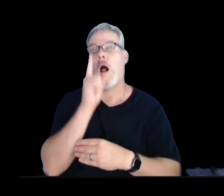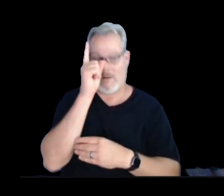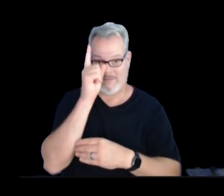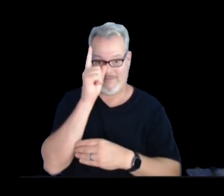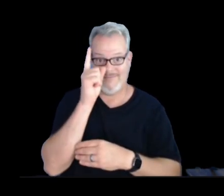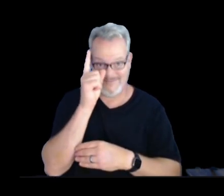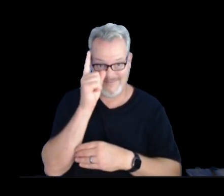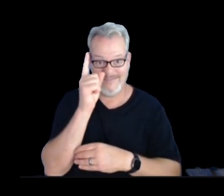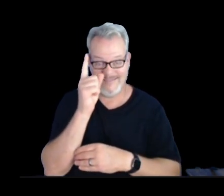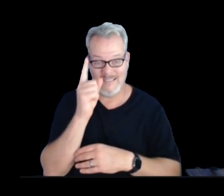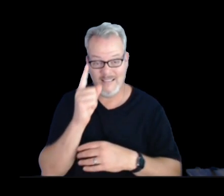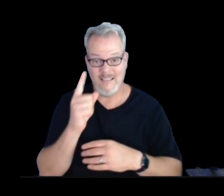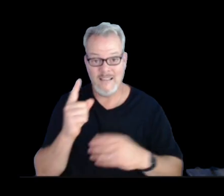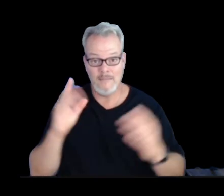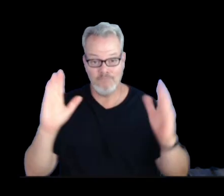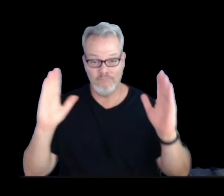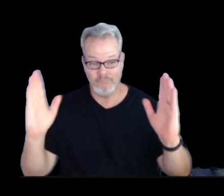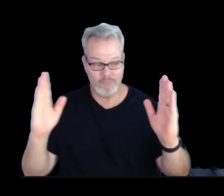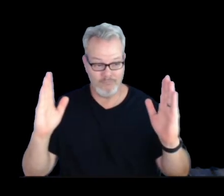lowest ones we've had recently.